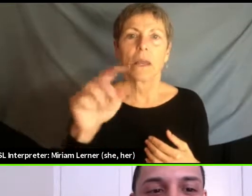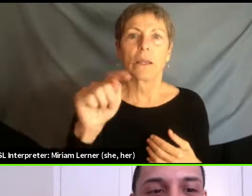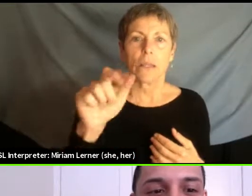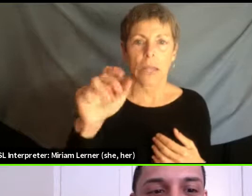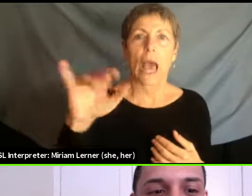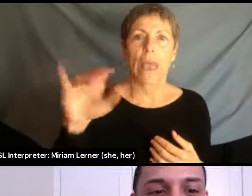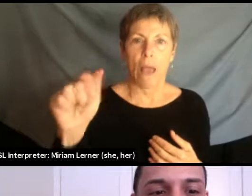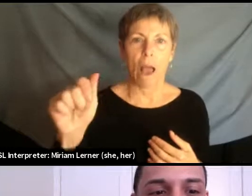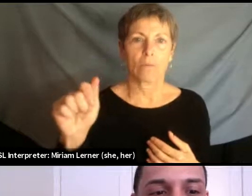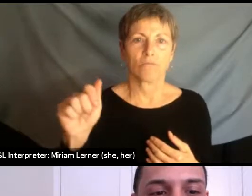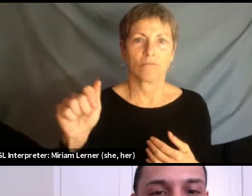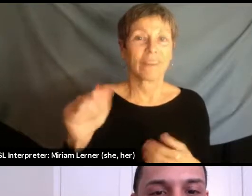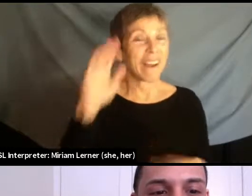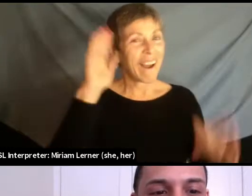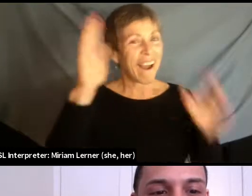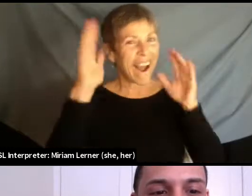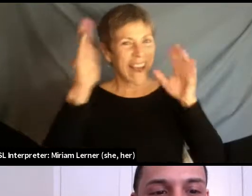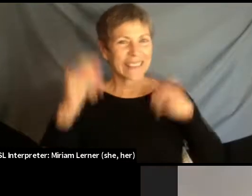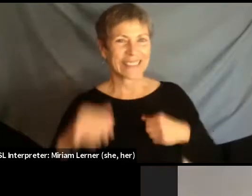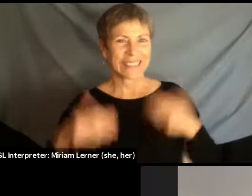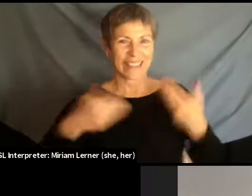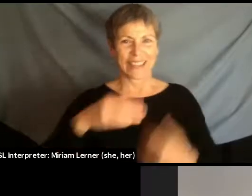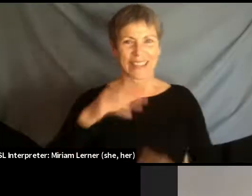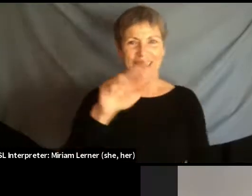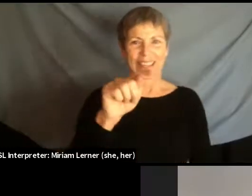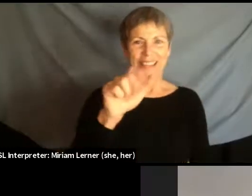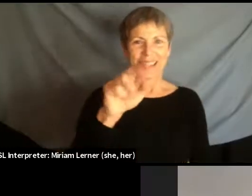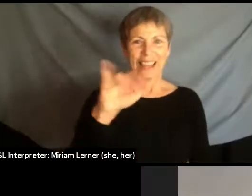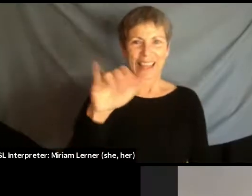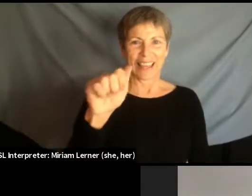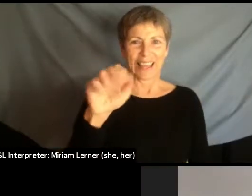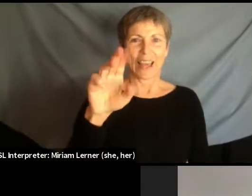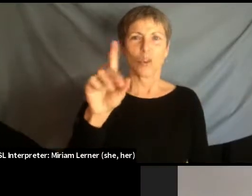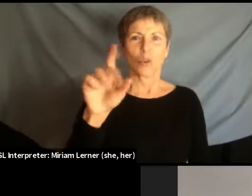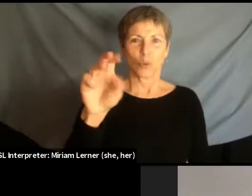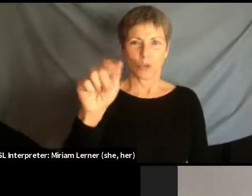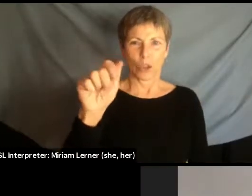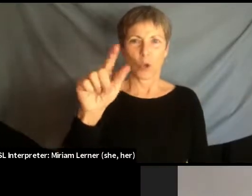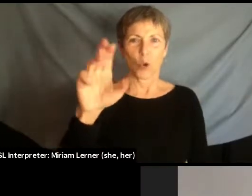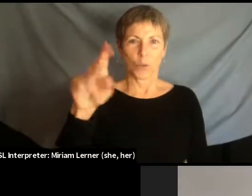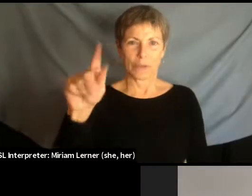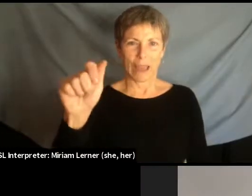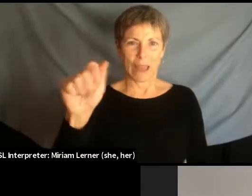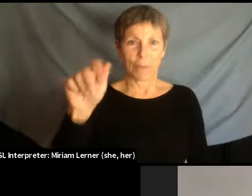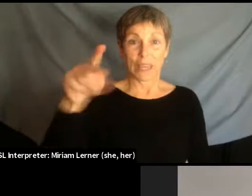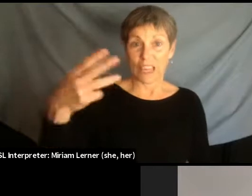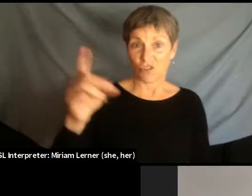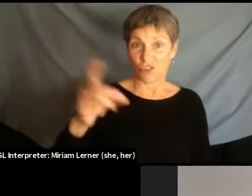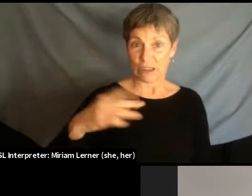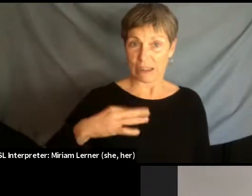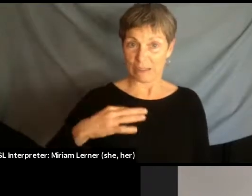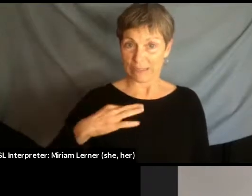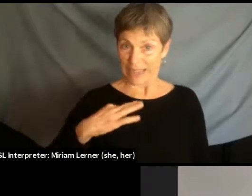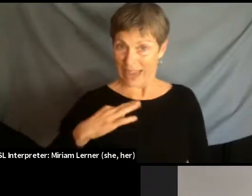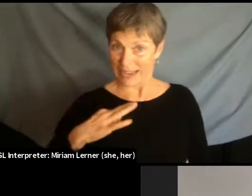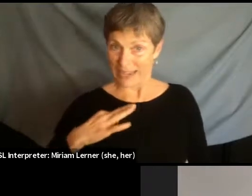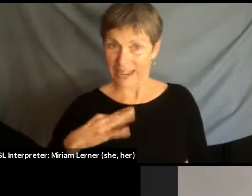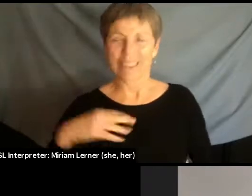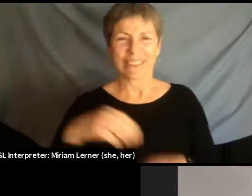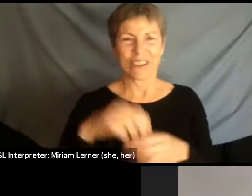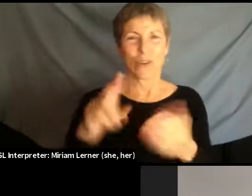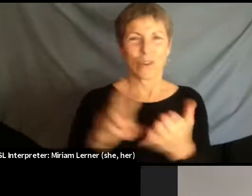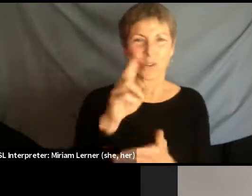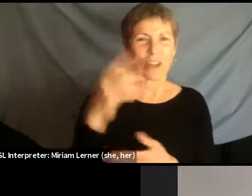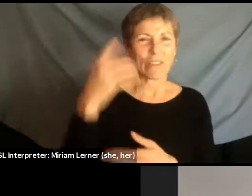Hi, everyone. I'm Tanaya Dattagupta. I'm a PhD candidate in sociology at the University of